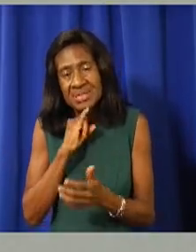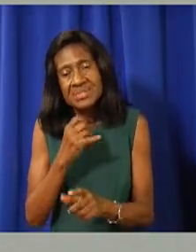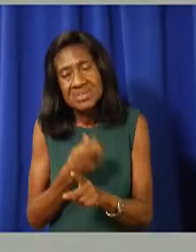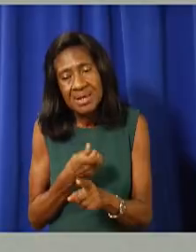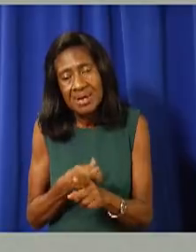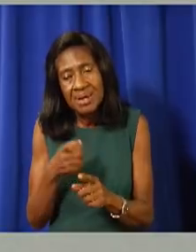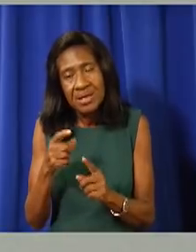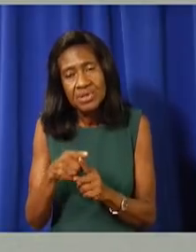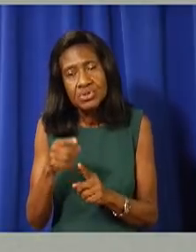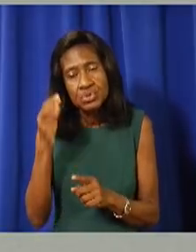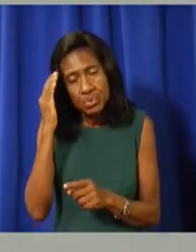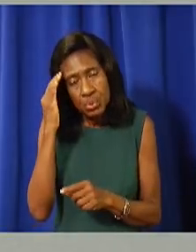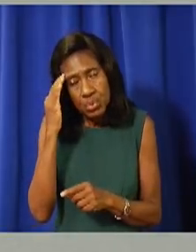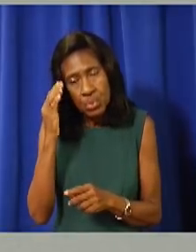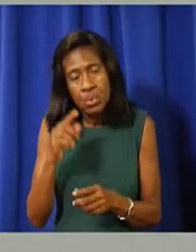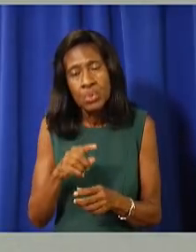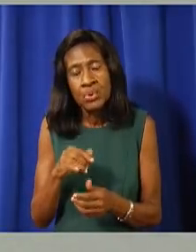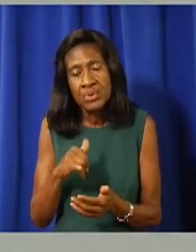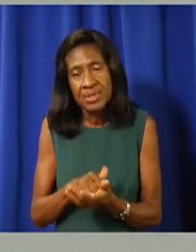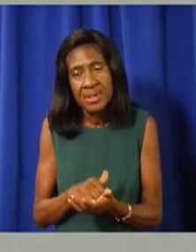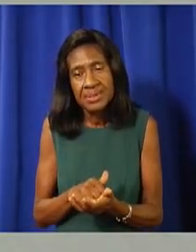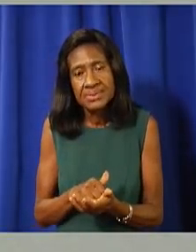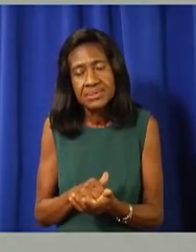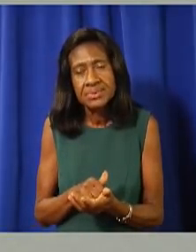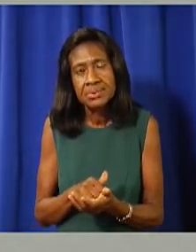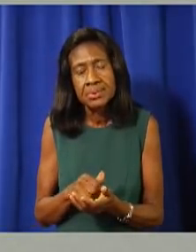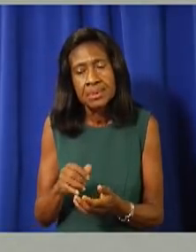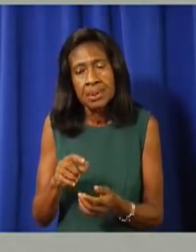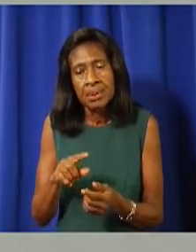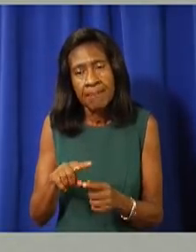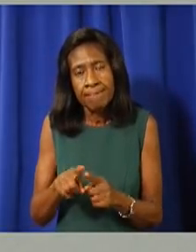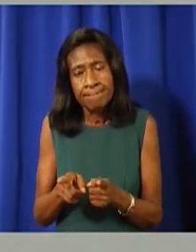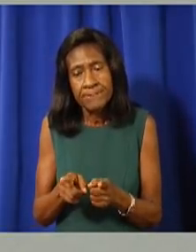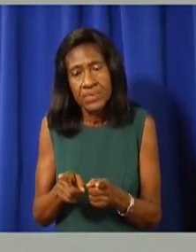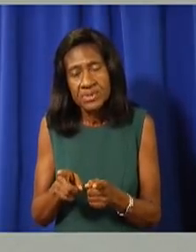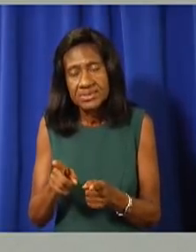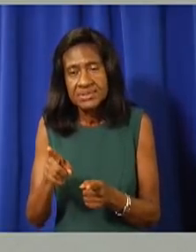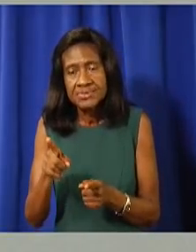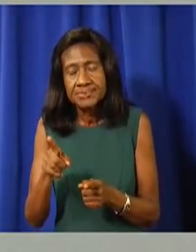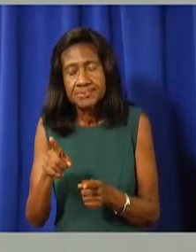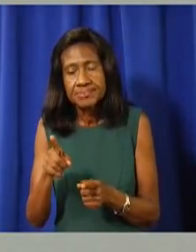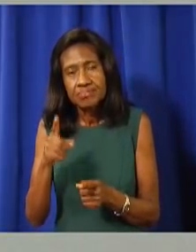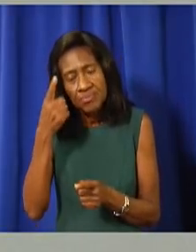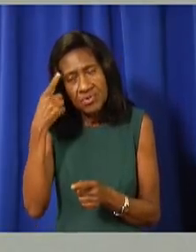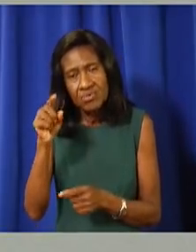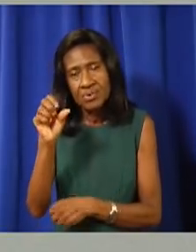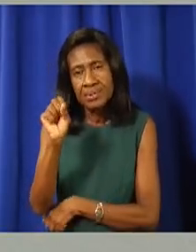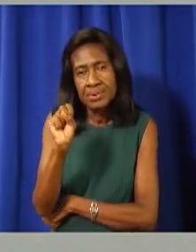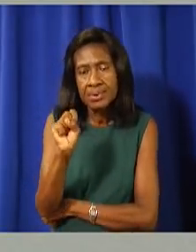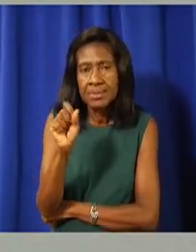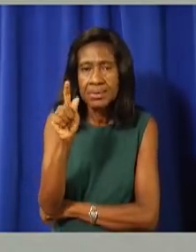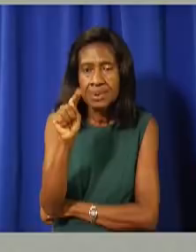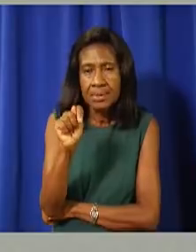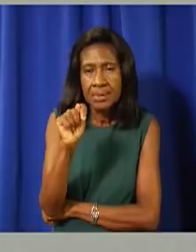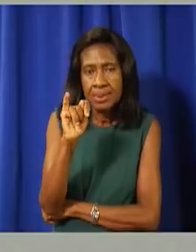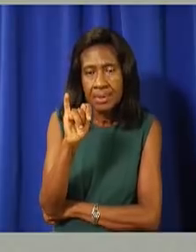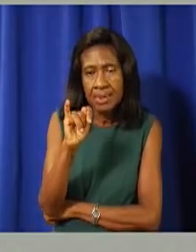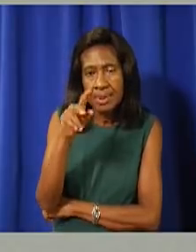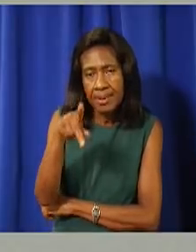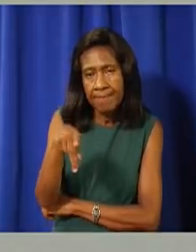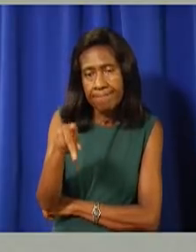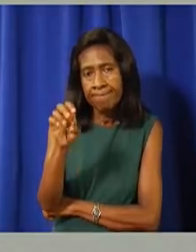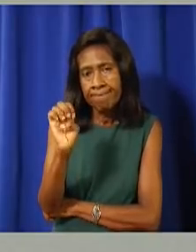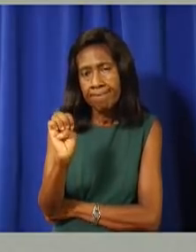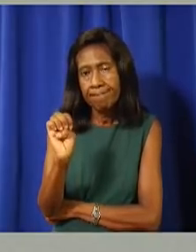talking about, um, in terms of the, this, the, the stipend, um, and in terms of, um, support for